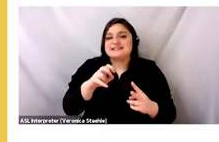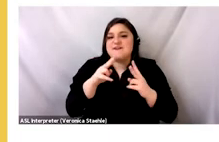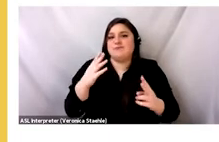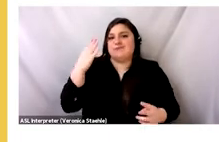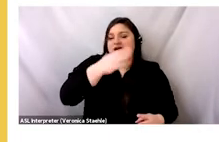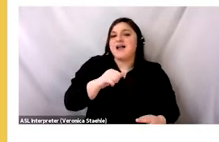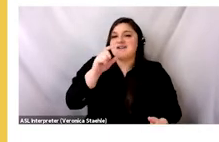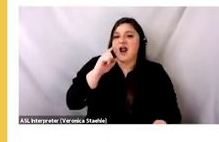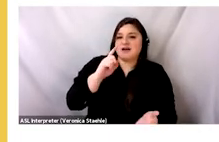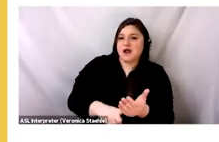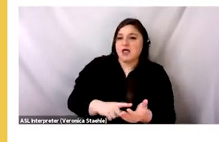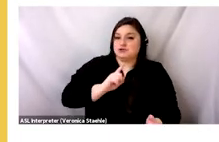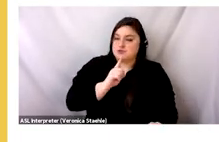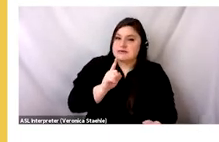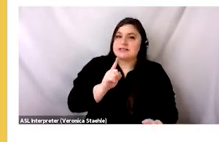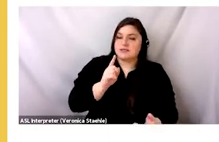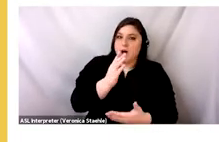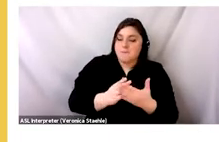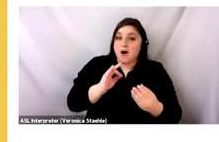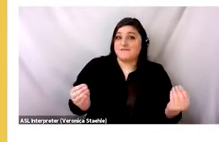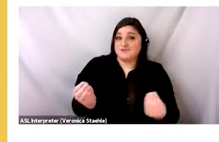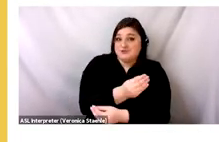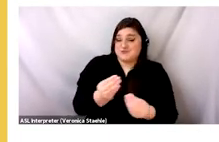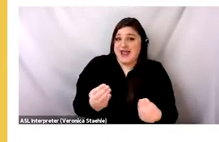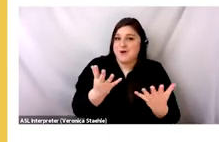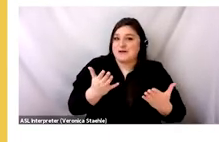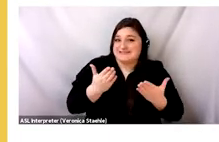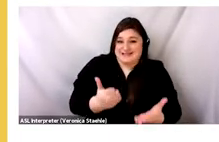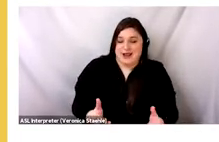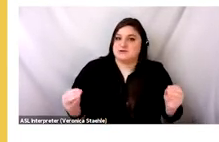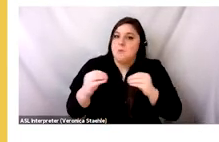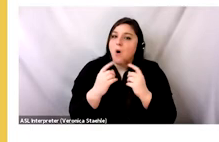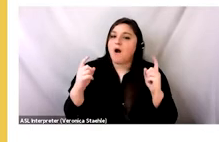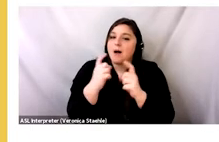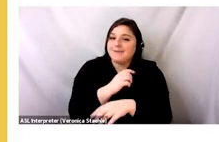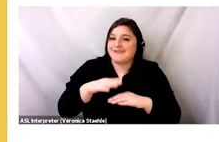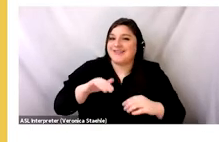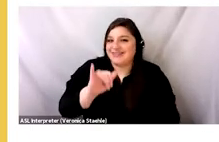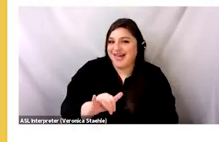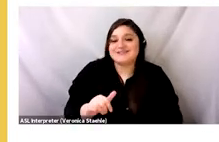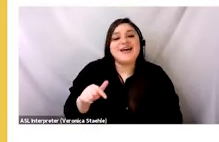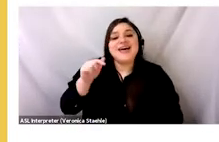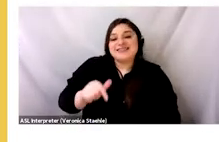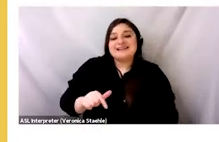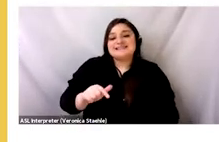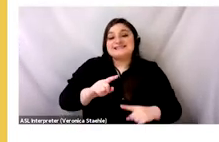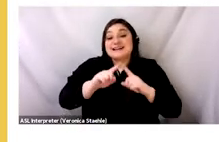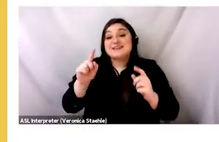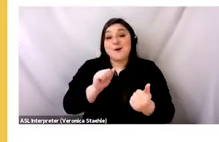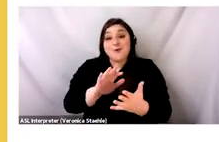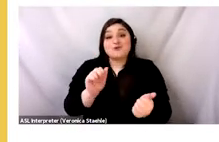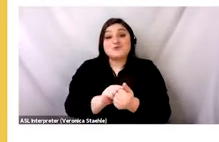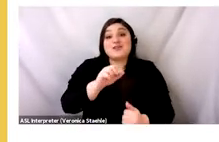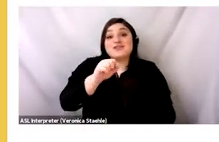history and the nuance that Sammy and Chloe just spoke to and reduces the whole trade to one of,